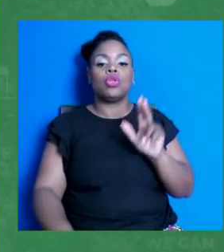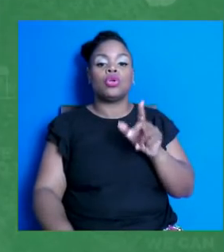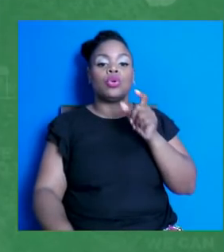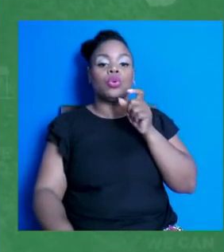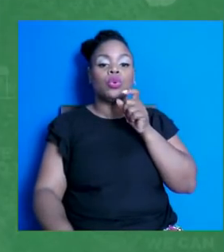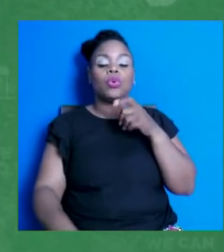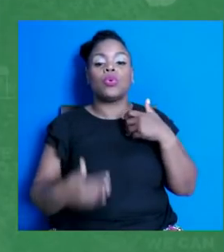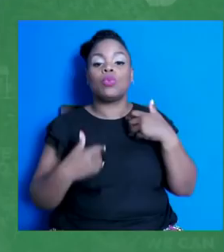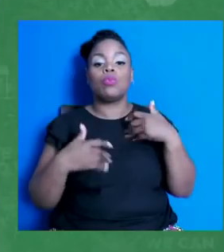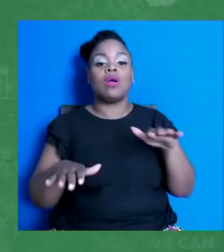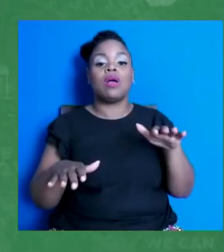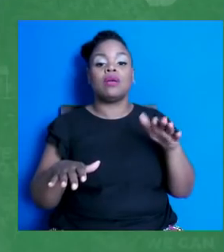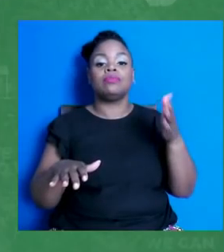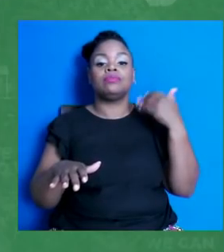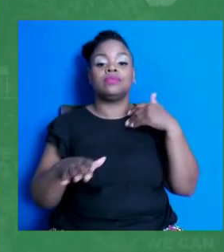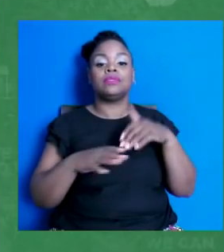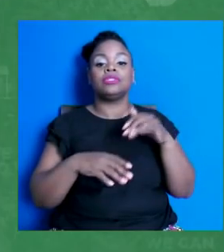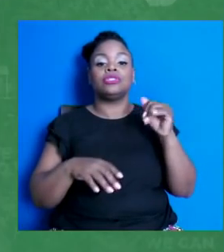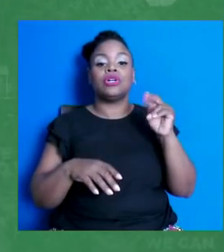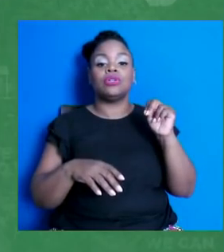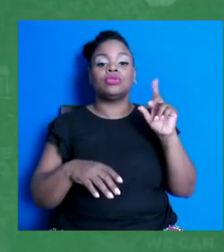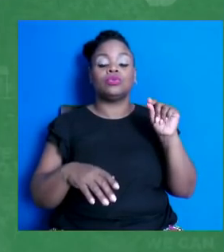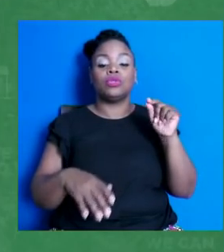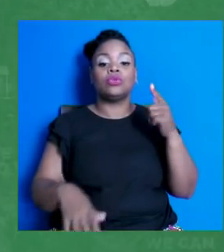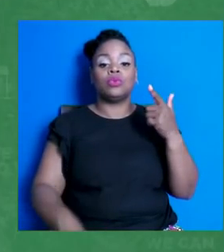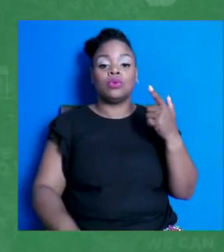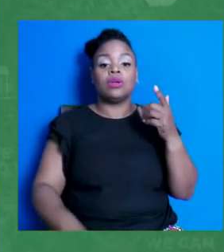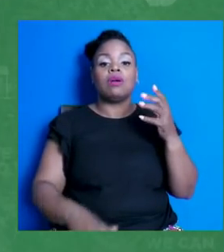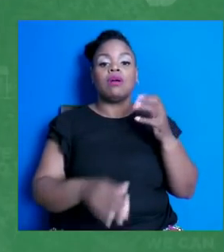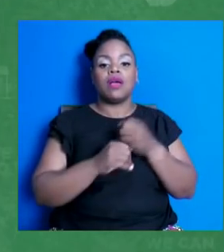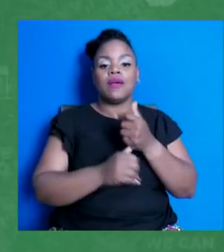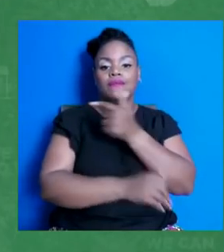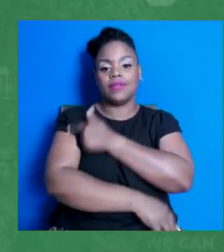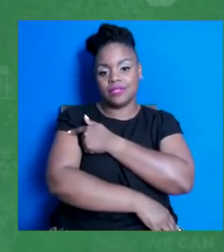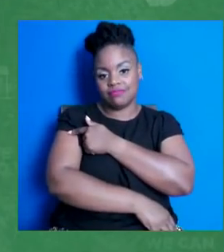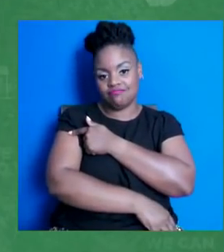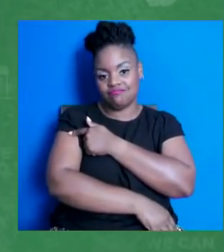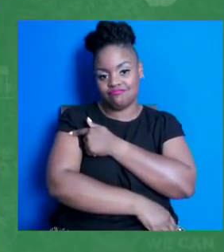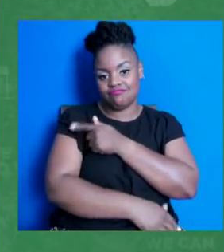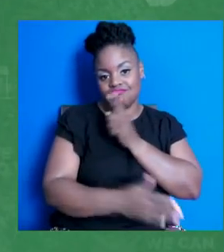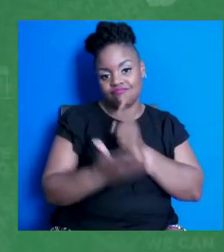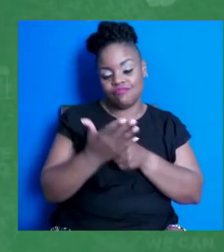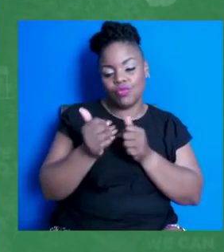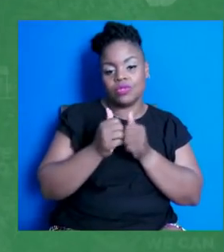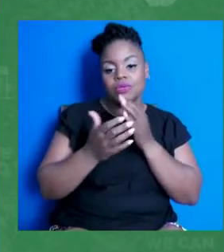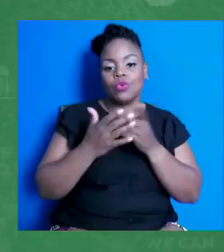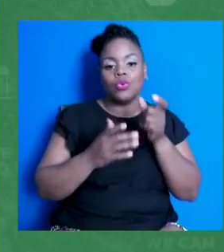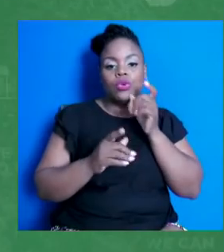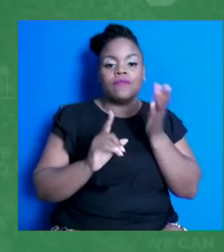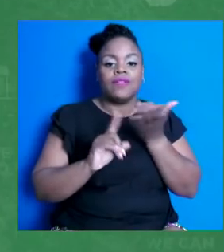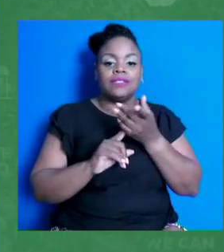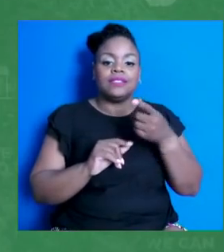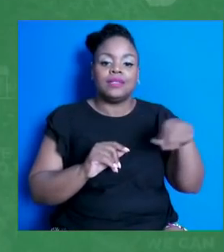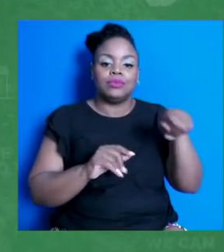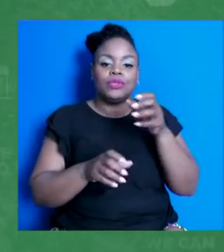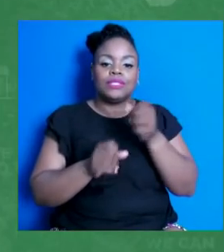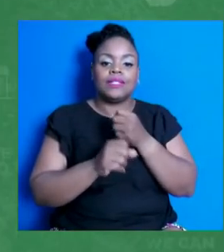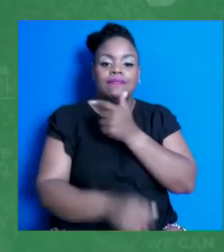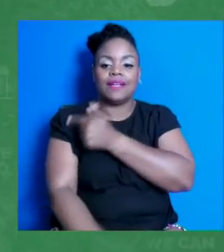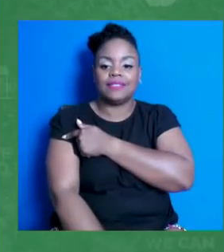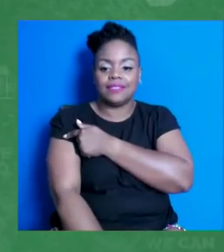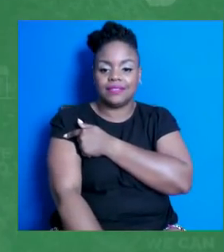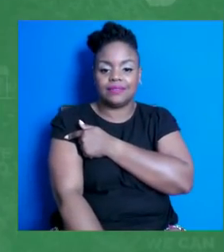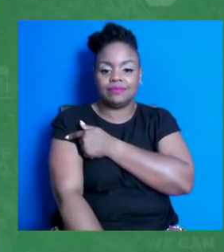that ended up getting vaccinated so that they spoke with someone who persuaded them to get vaccinated. Conversations among family and friends